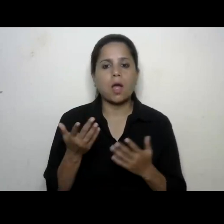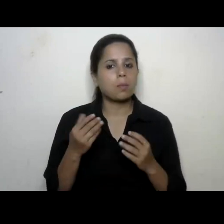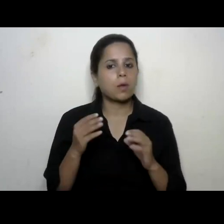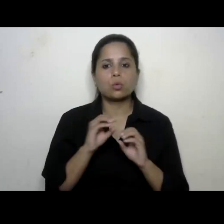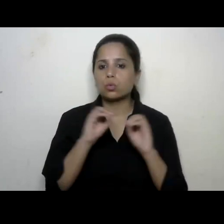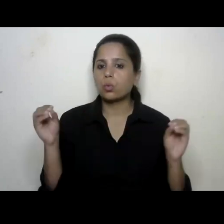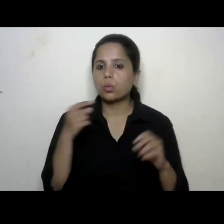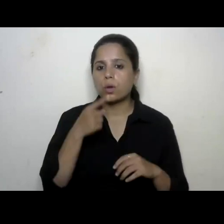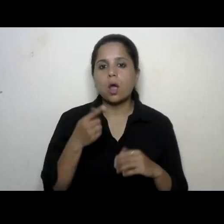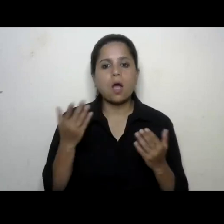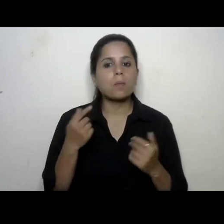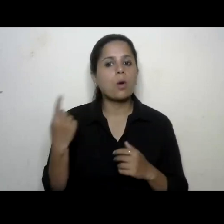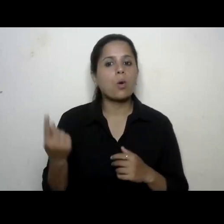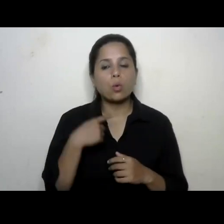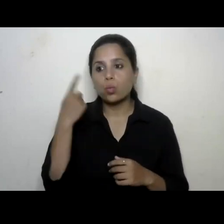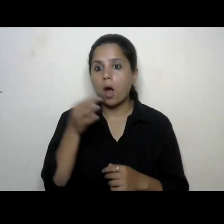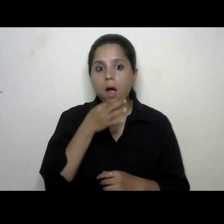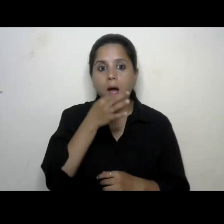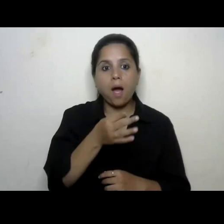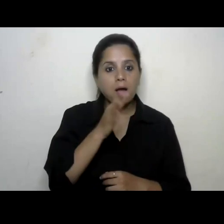will be available only those who ask for it